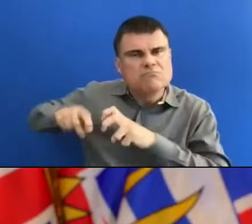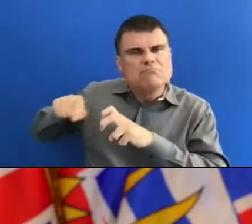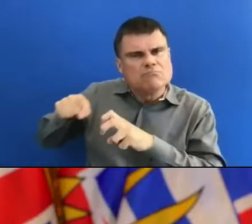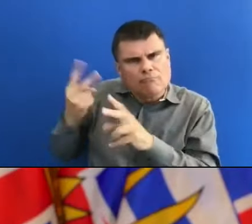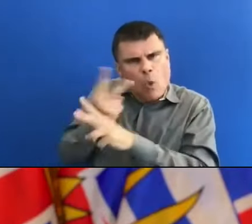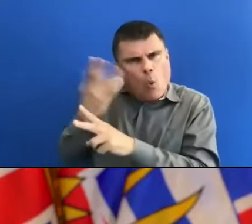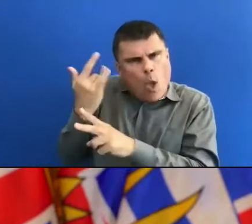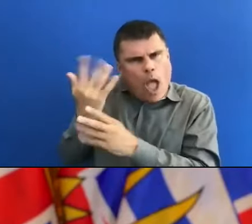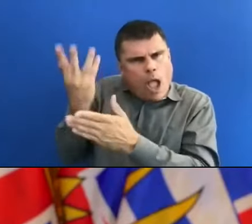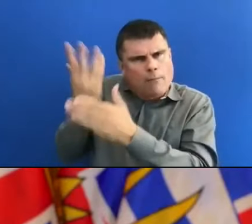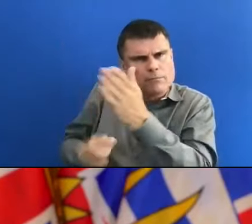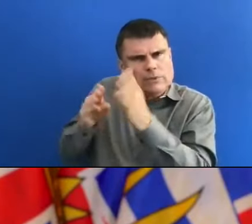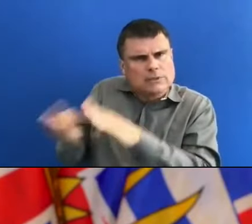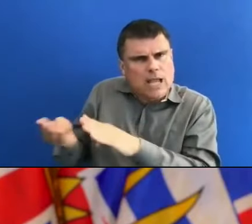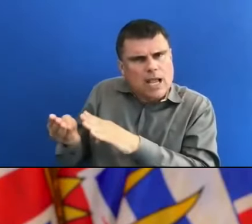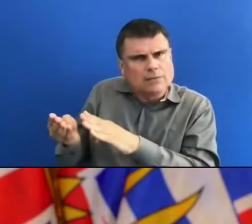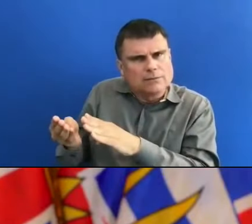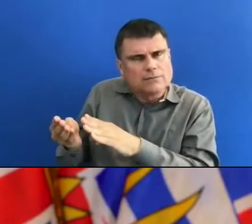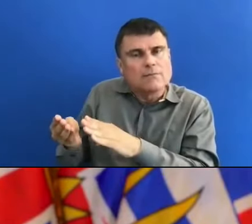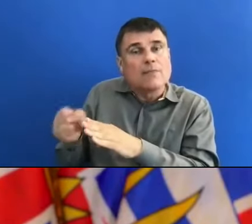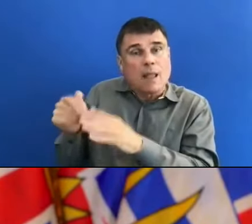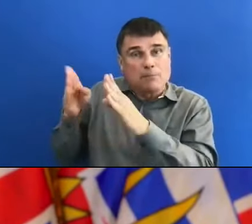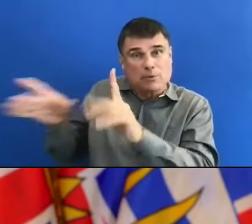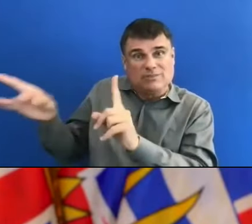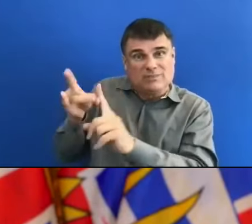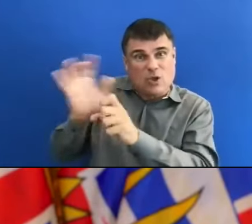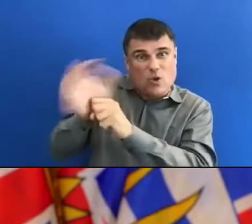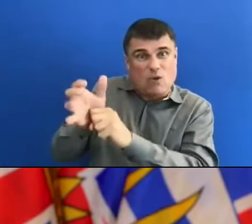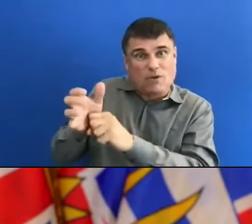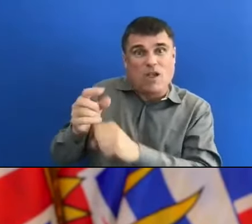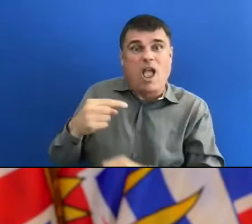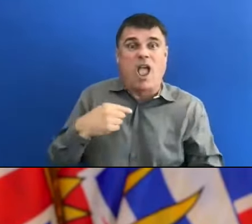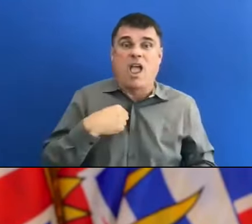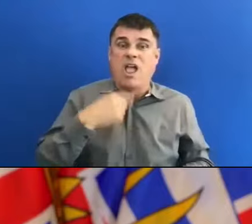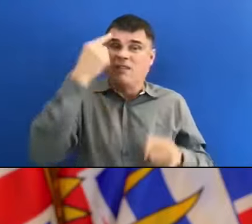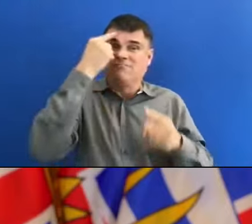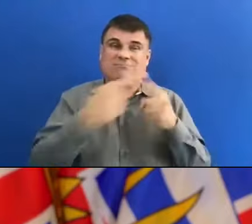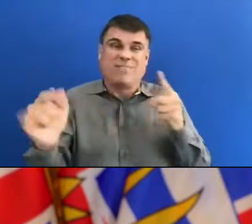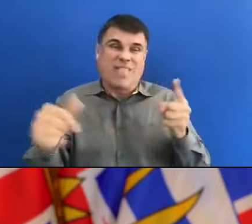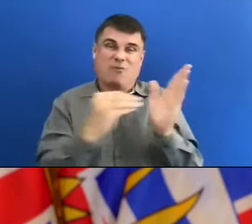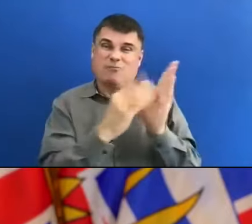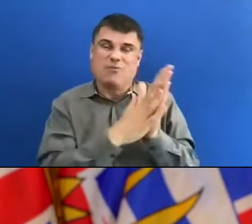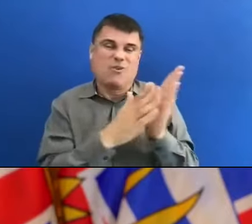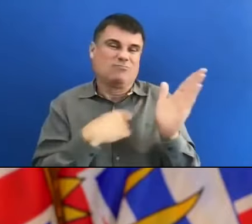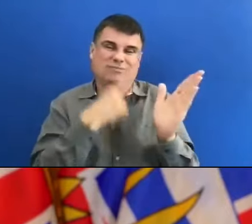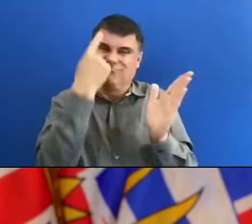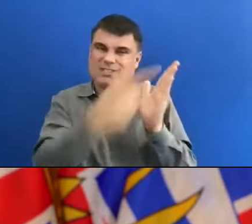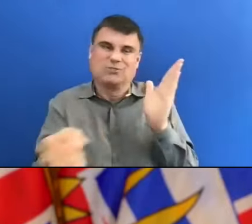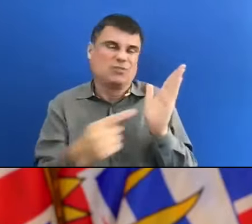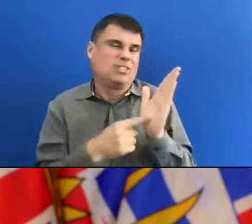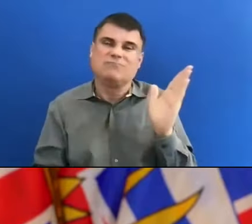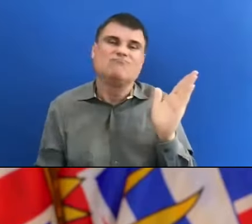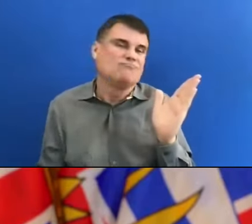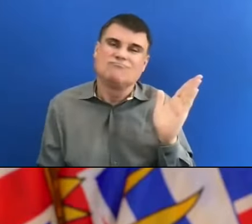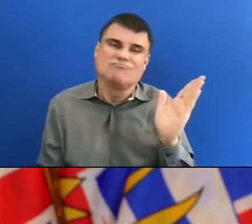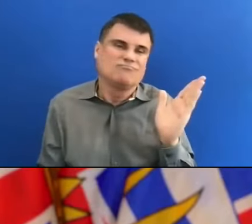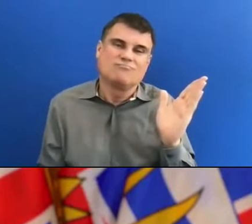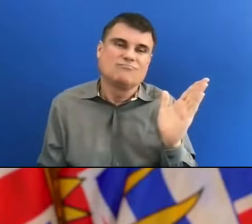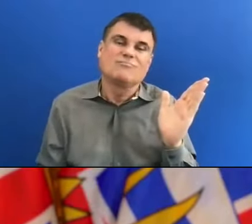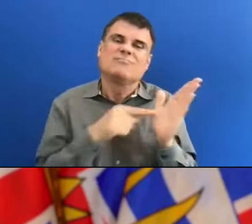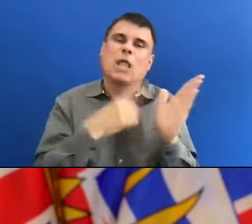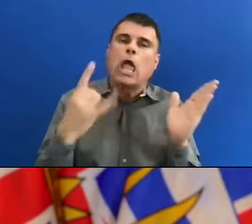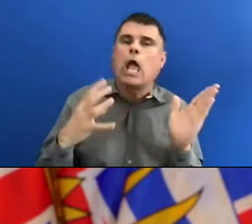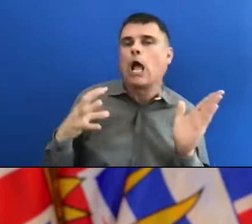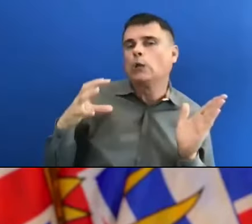I don't agree agree with what that report has come out with. And I think there are variations that they have made assumptions between what happened in